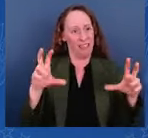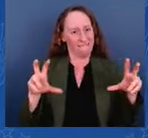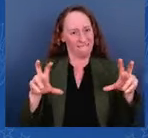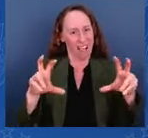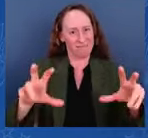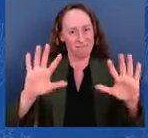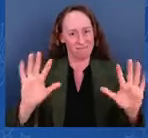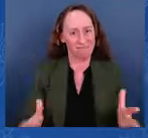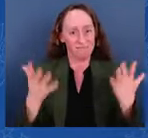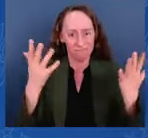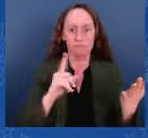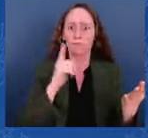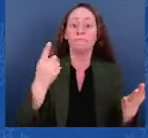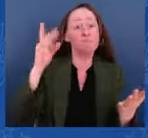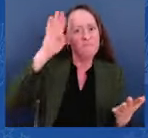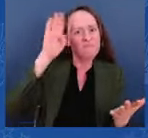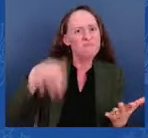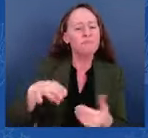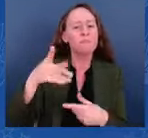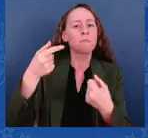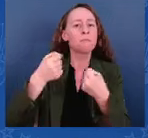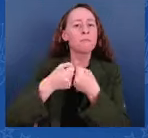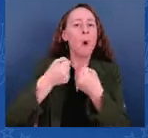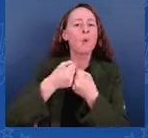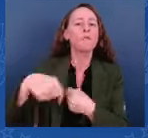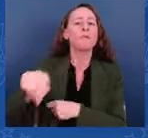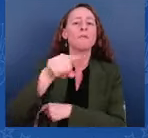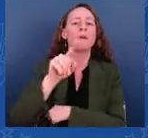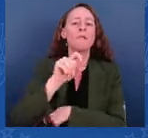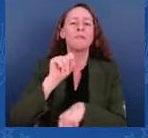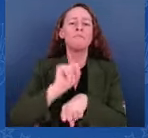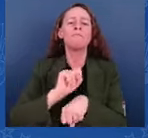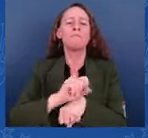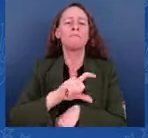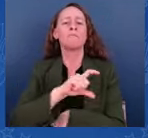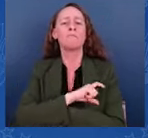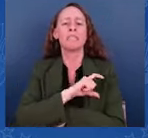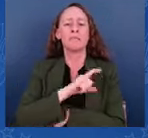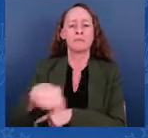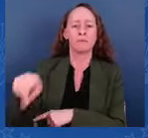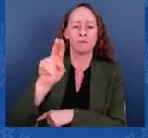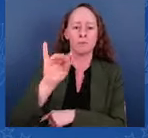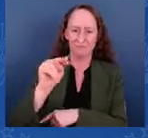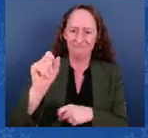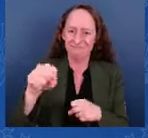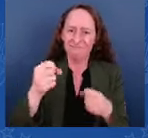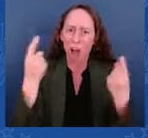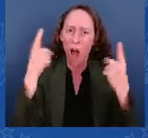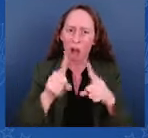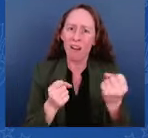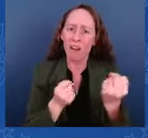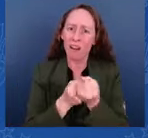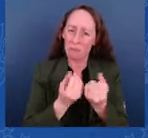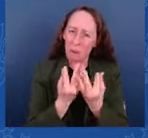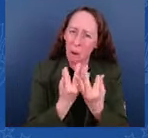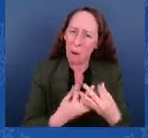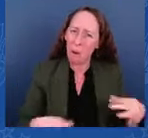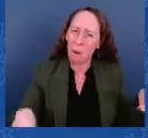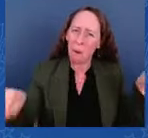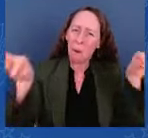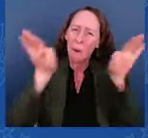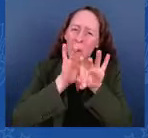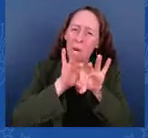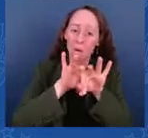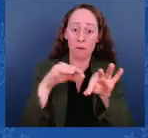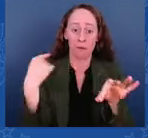And these investments are essential — remain essential. As far as I'm concerned, if you're not willing to spend the money to hire more Border Patrol